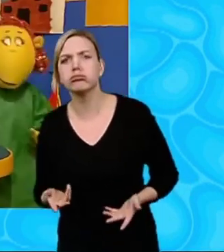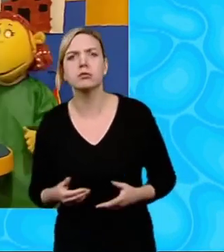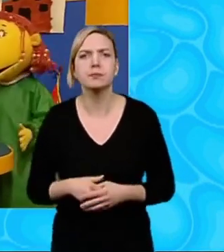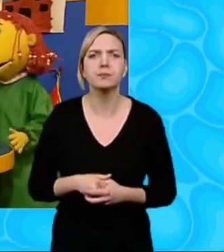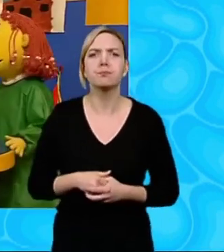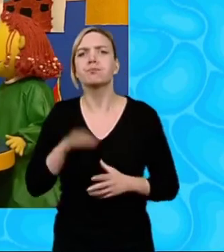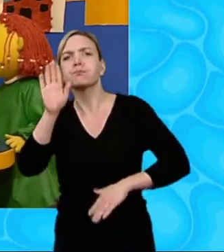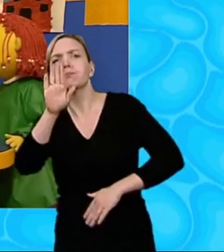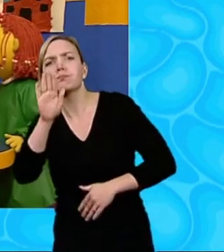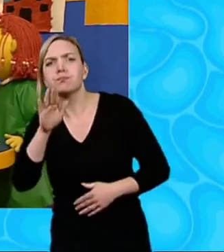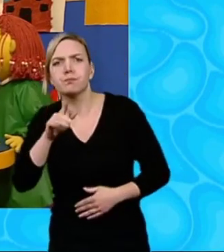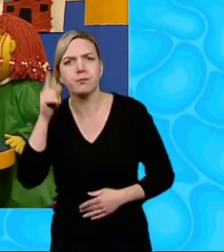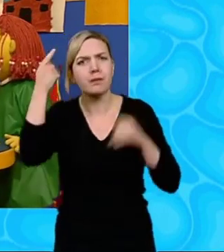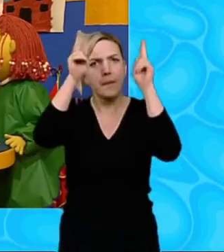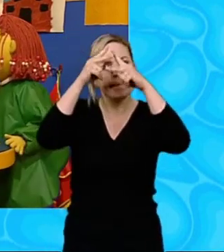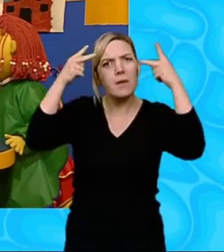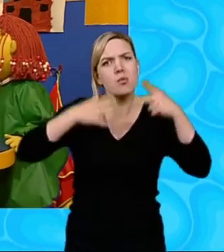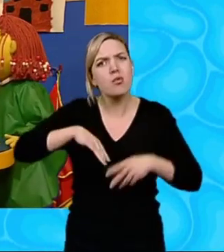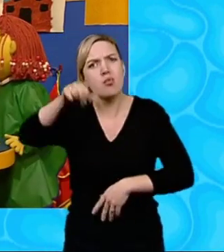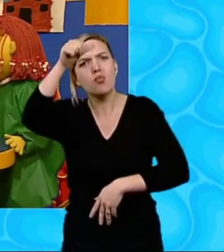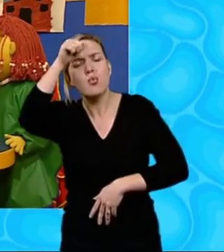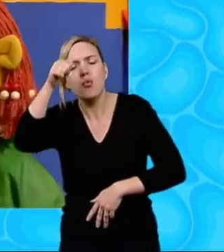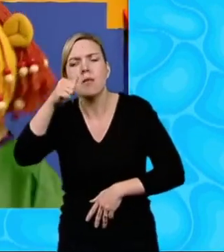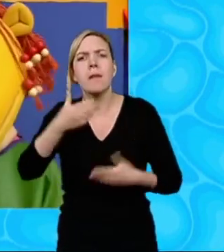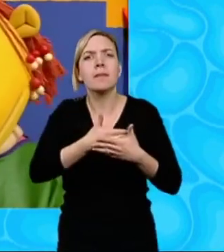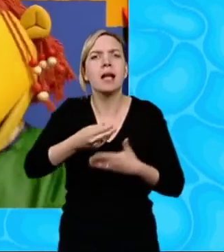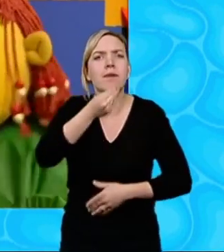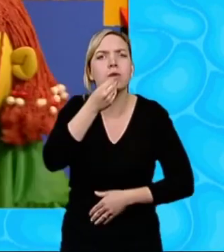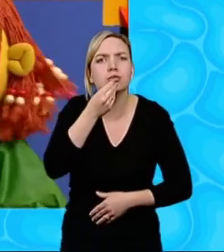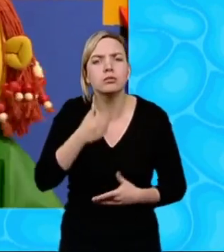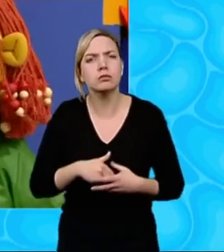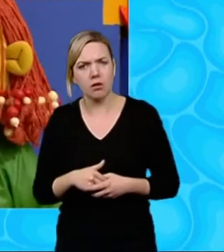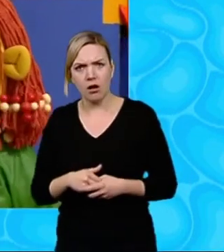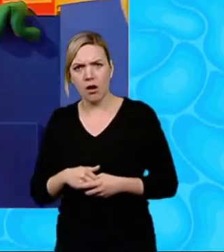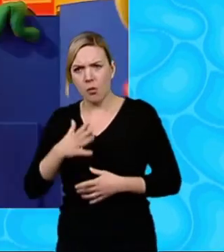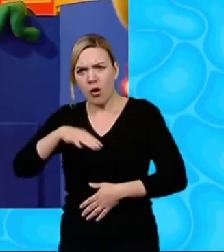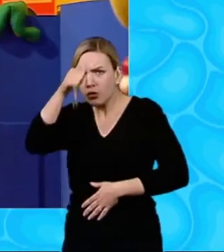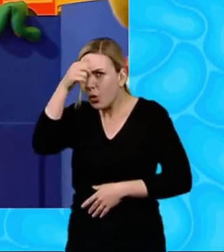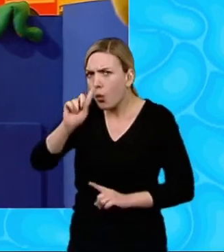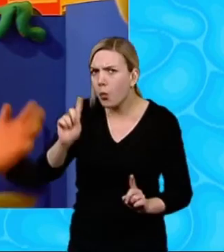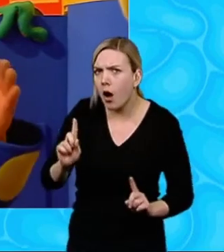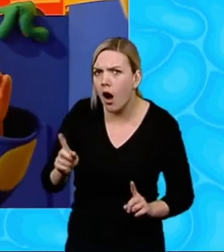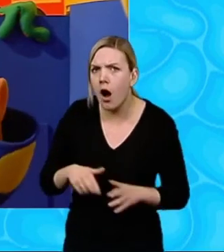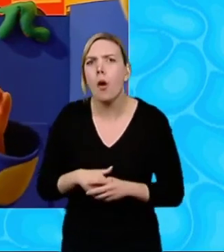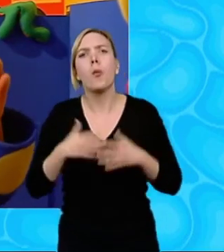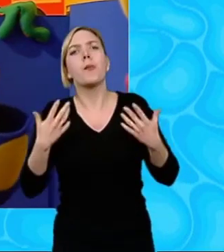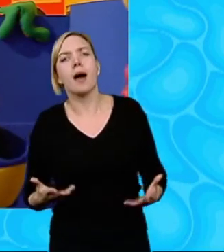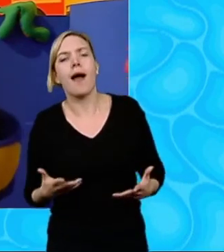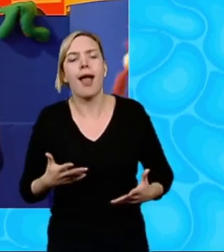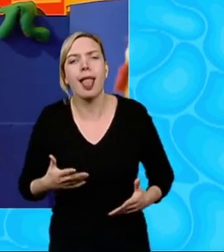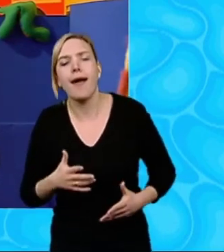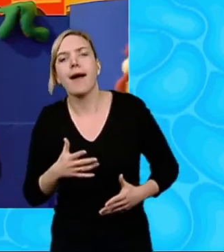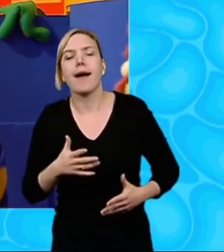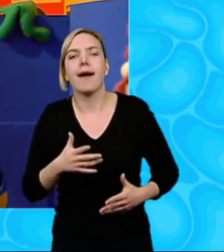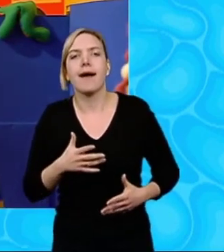Fizz Bella wants to know about baby food Oh, cool What does she want to know, Jake? Well, she wants to know Oh,